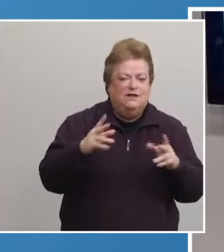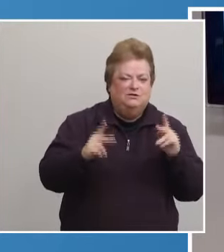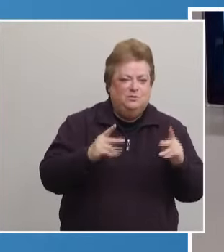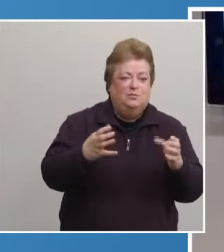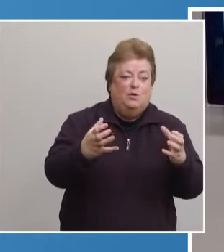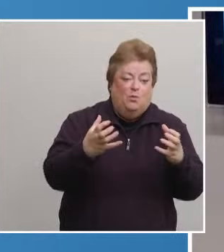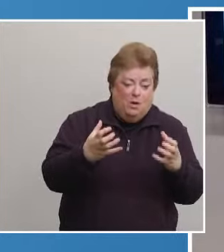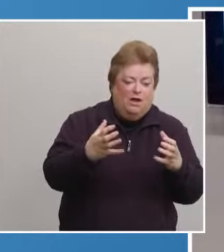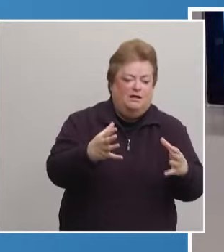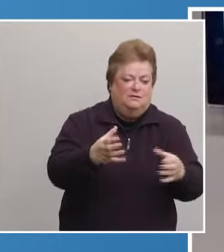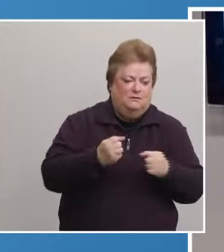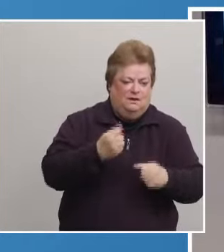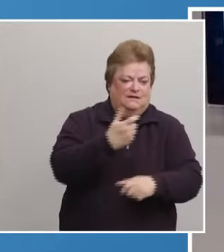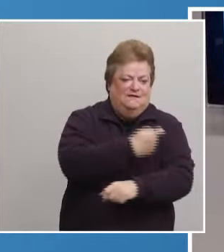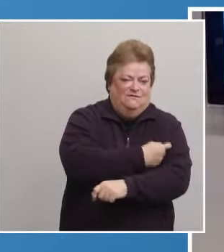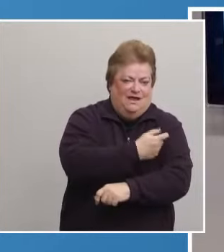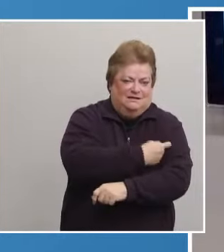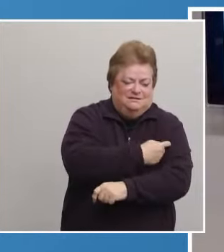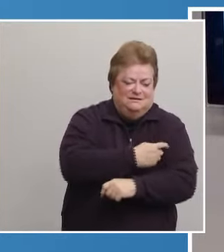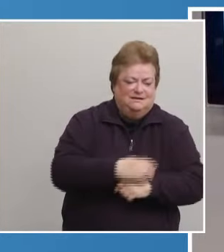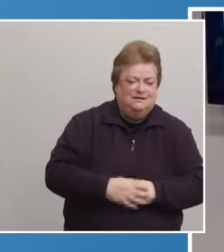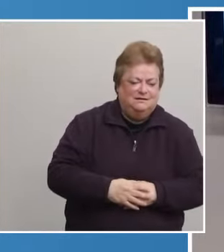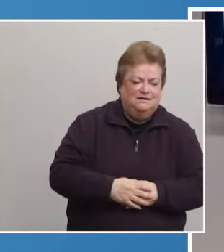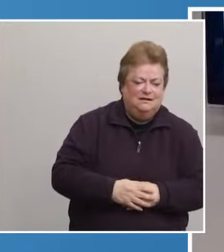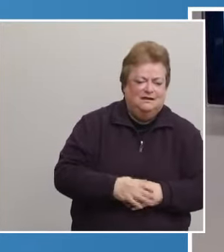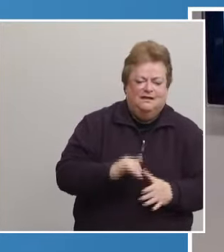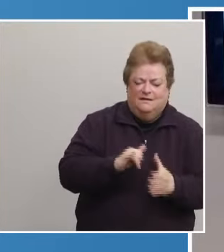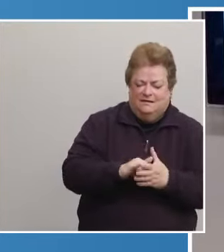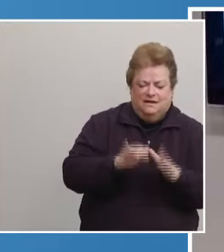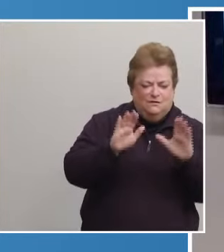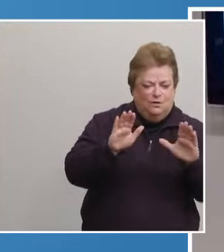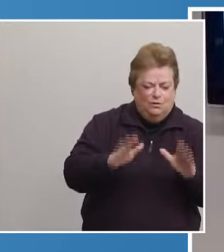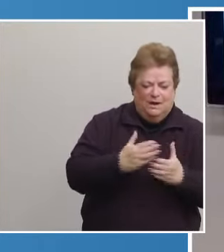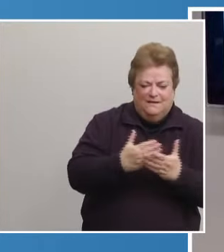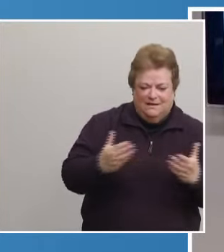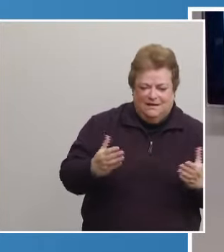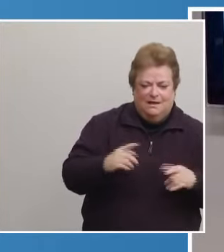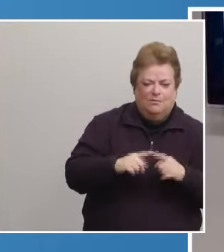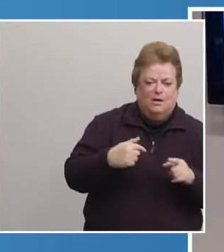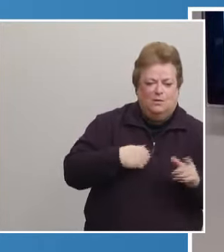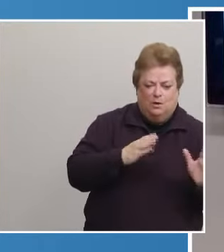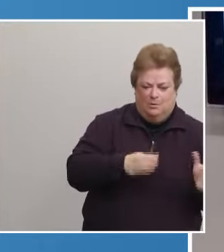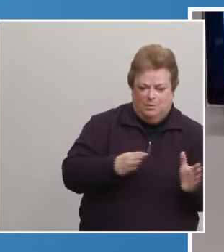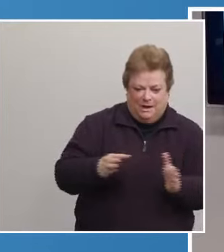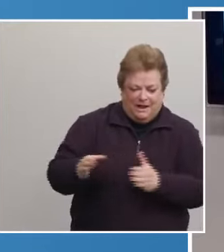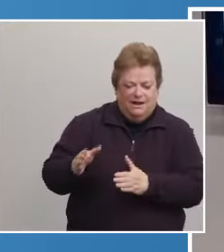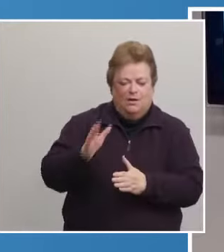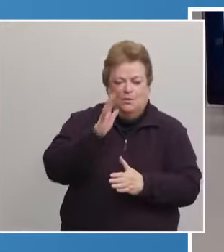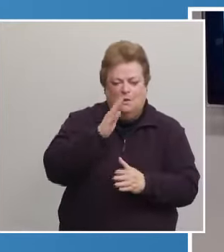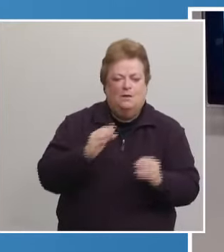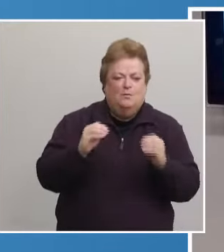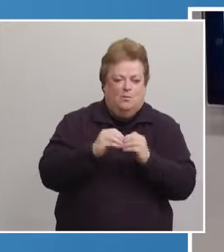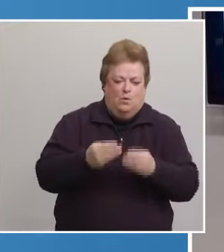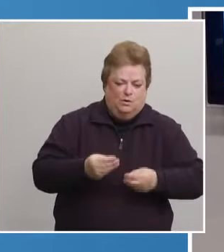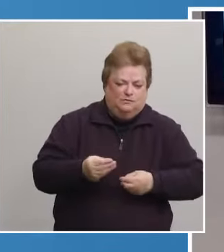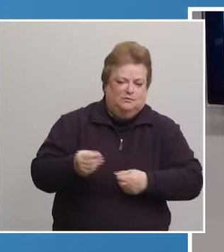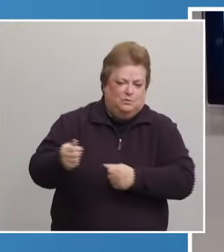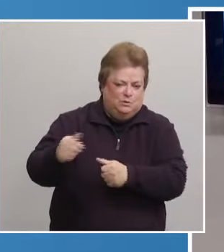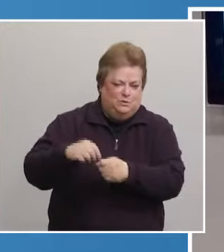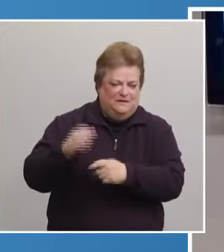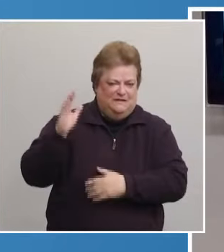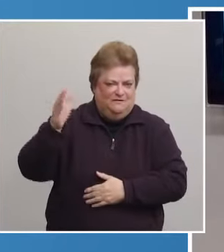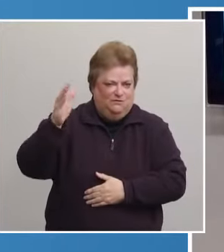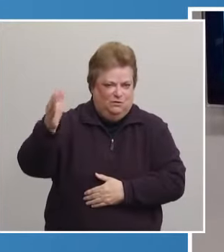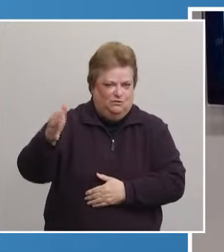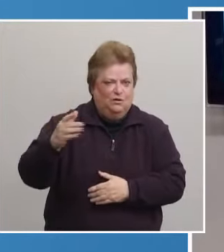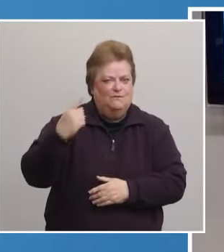vaccine in our community, which is a very great thing. But we're planning for it to be much smoother for them in the future to